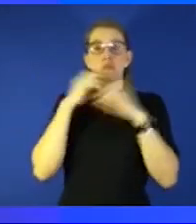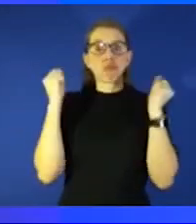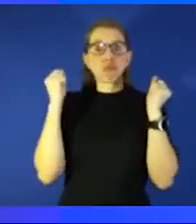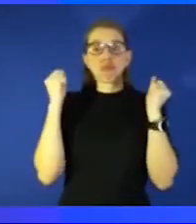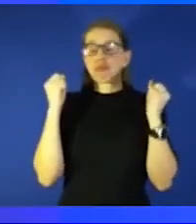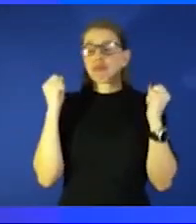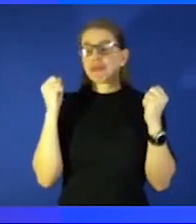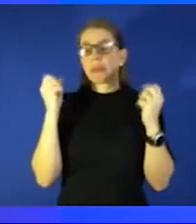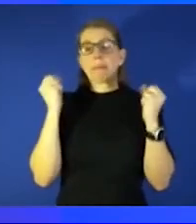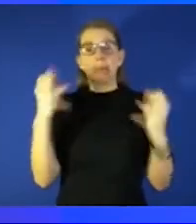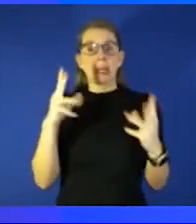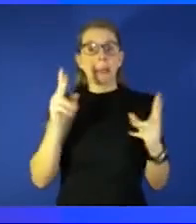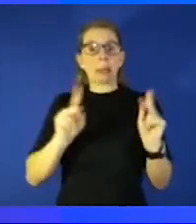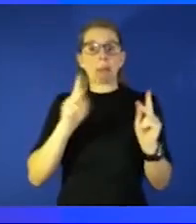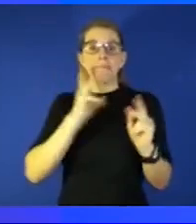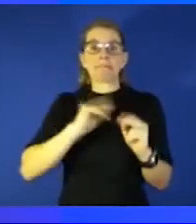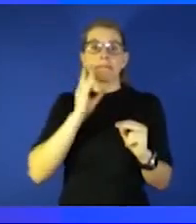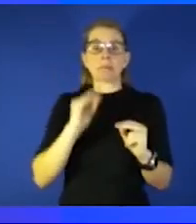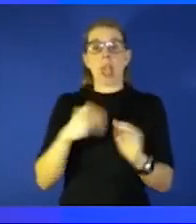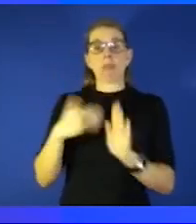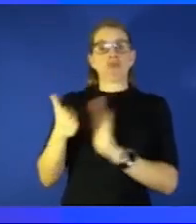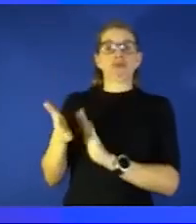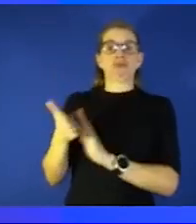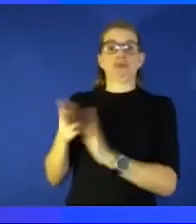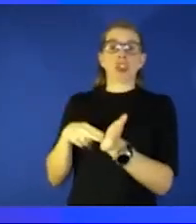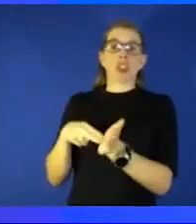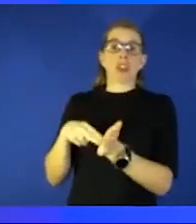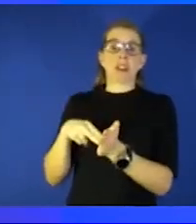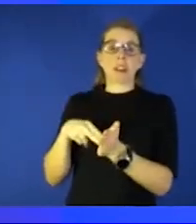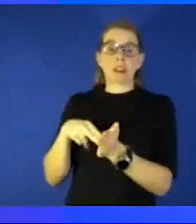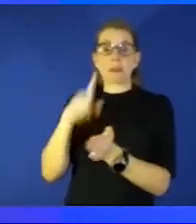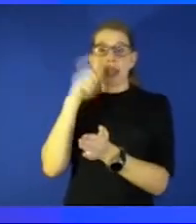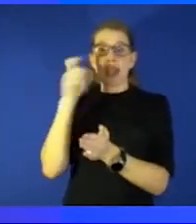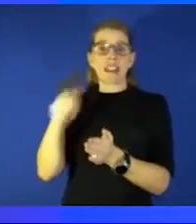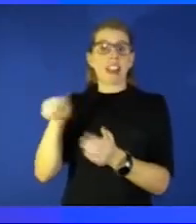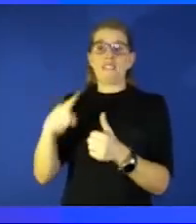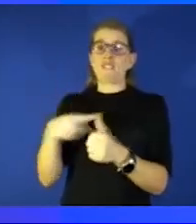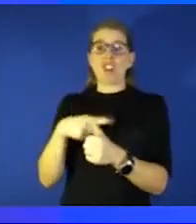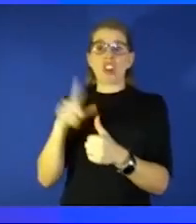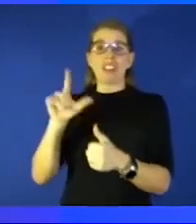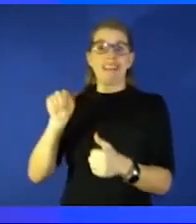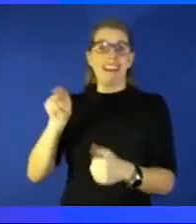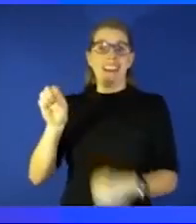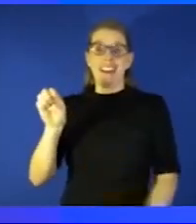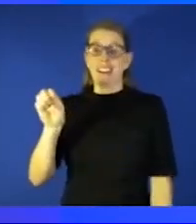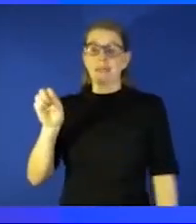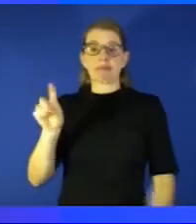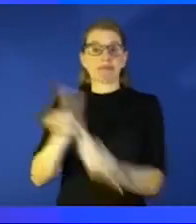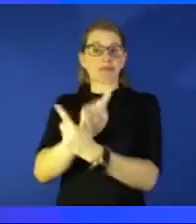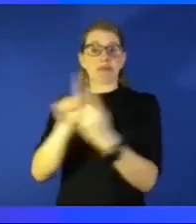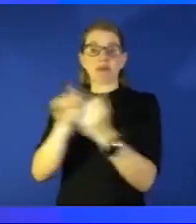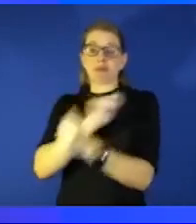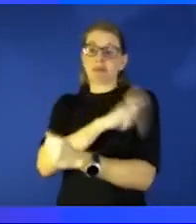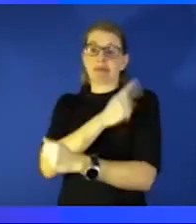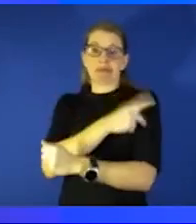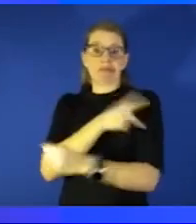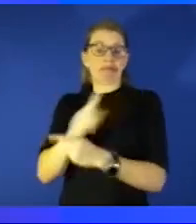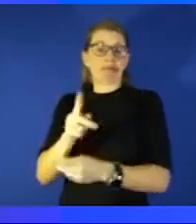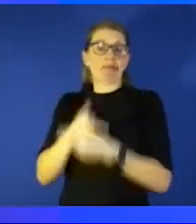and you know kind of what Dana said I give kudos to the nurses and RT because you know they're first line they are first you know and so I will always continue to give kudos to